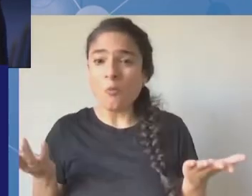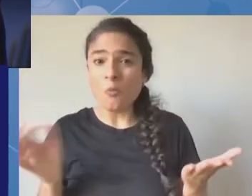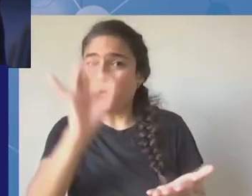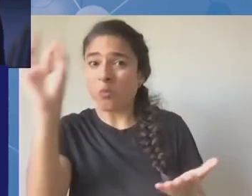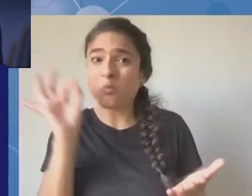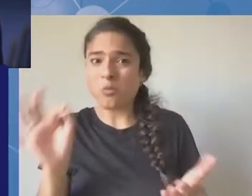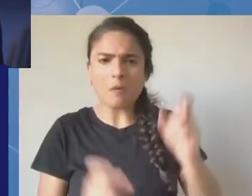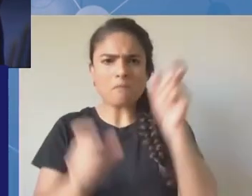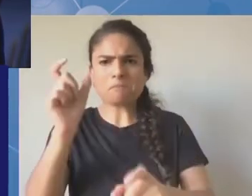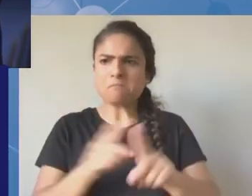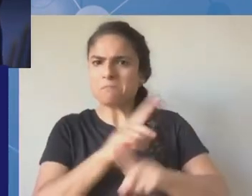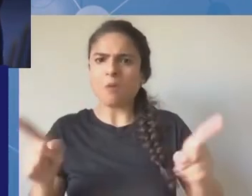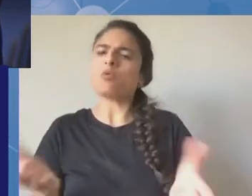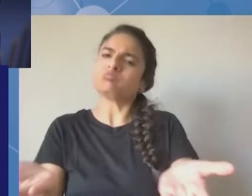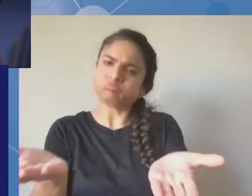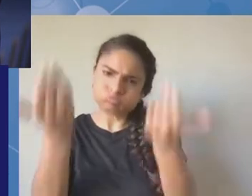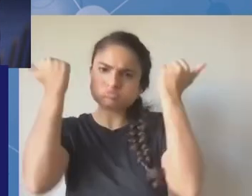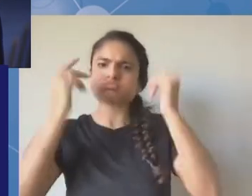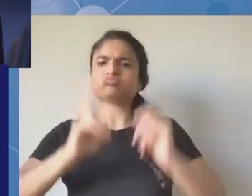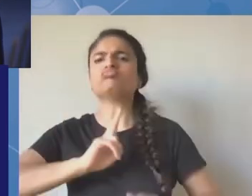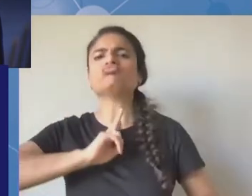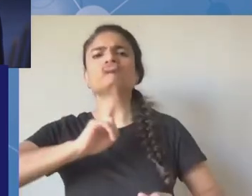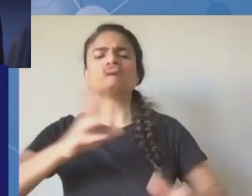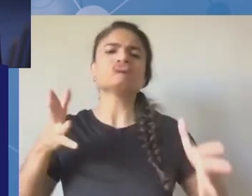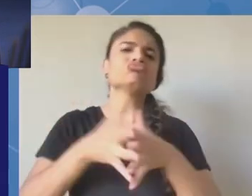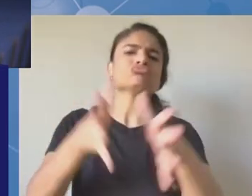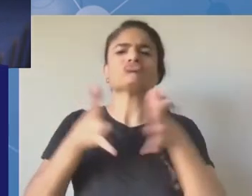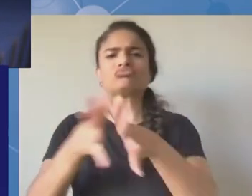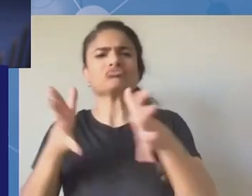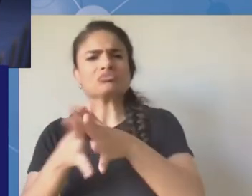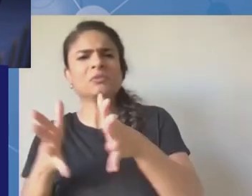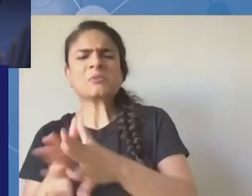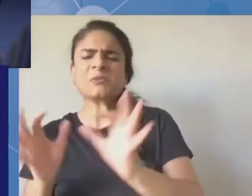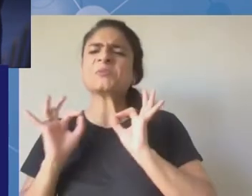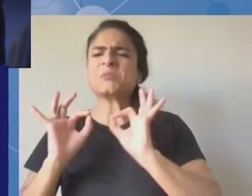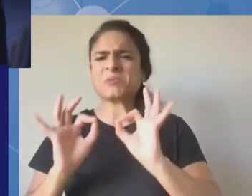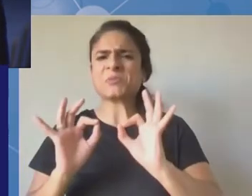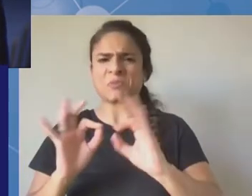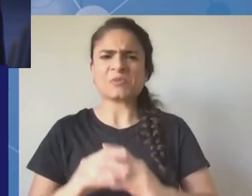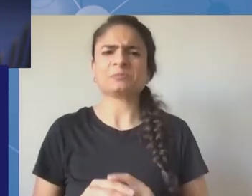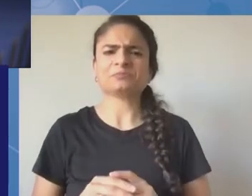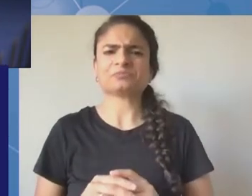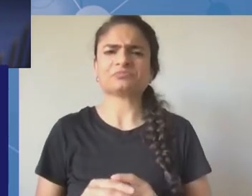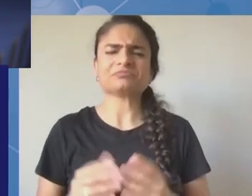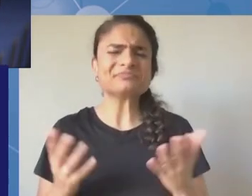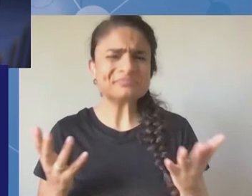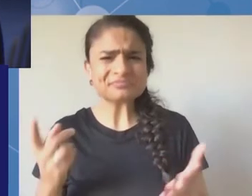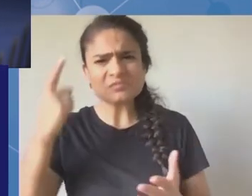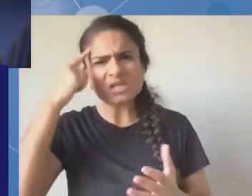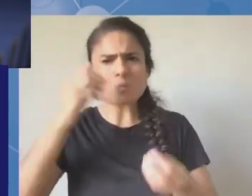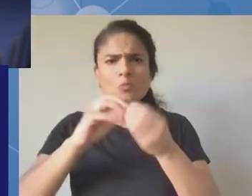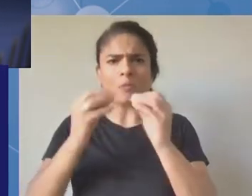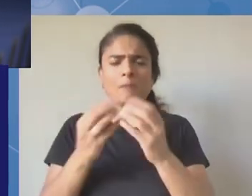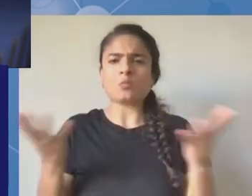is that i think there's still a disconnect between these voices being expressed at the igf and the decision